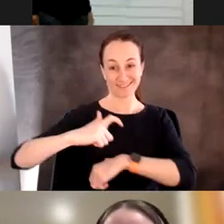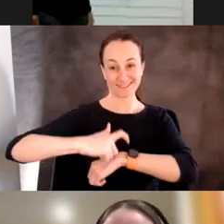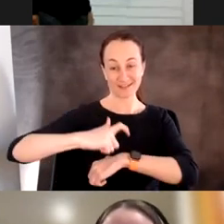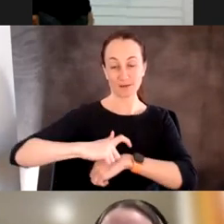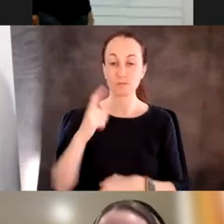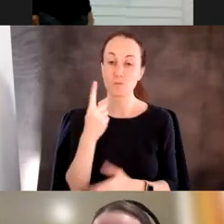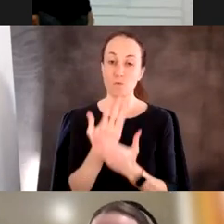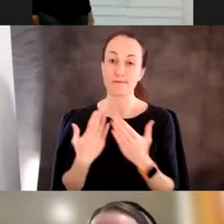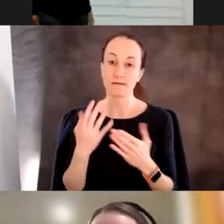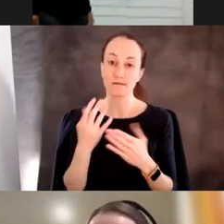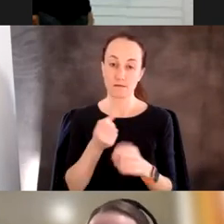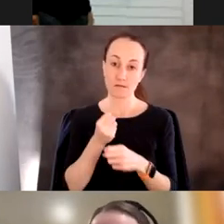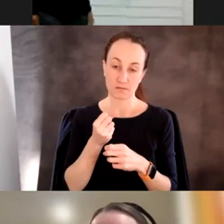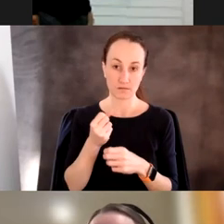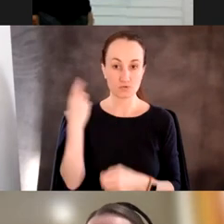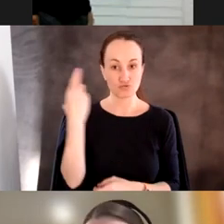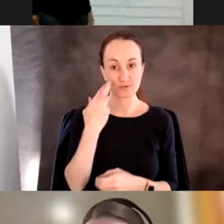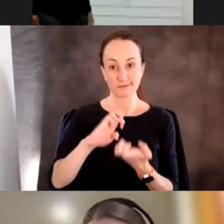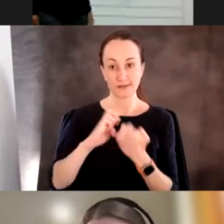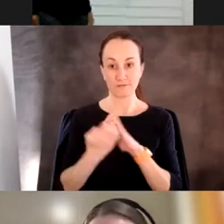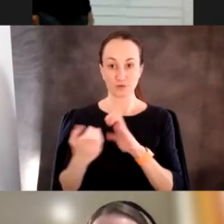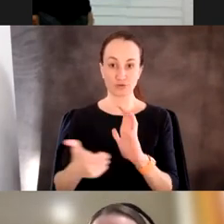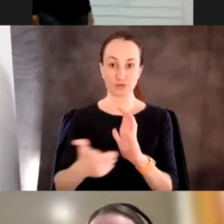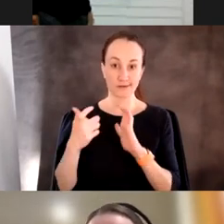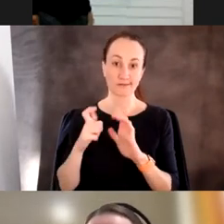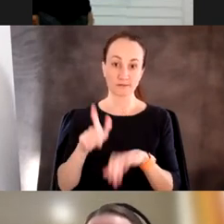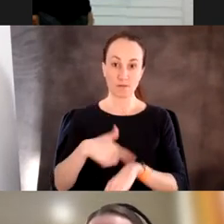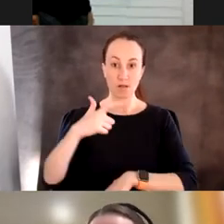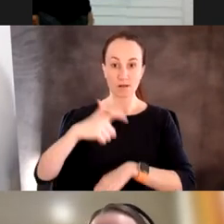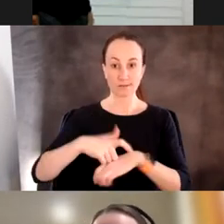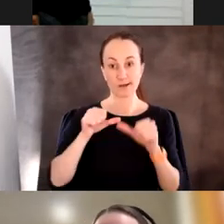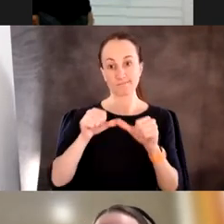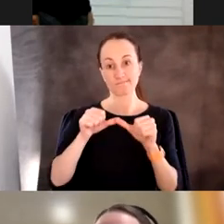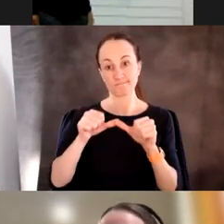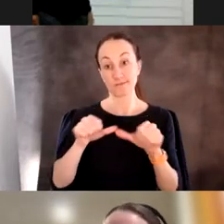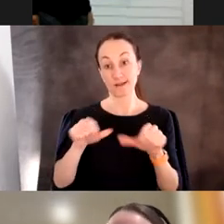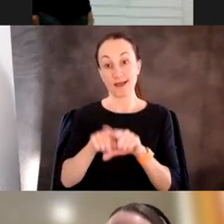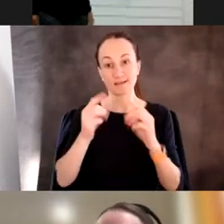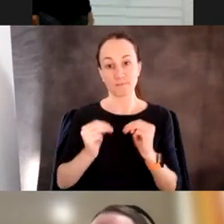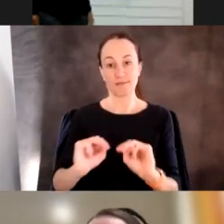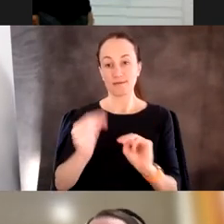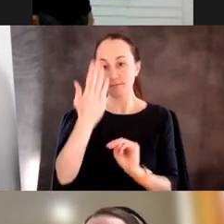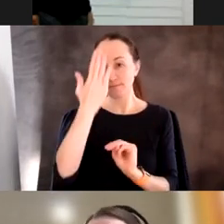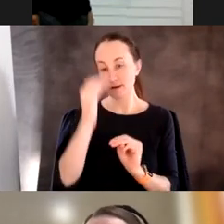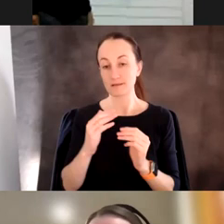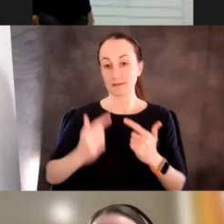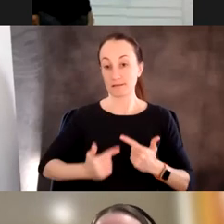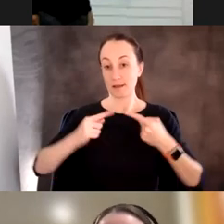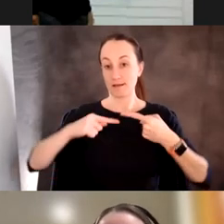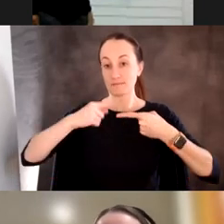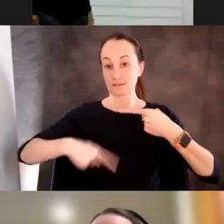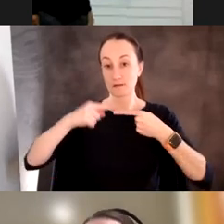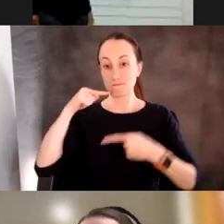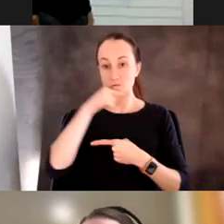evolution to take a long time as a method in this example is because the life cycle of corn is actually really slow.